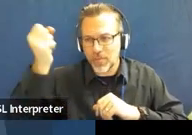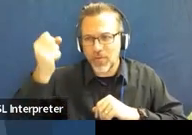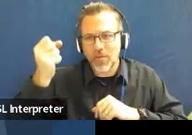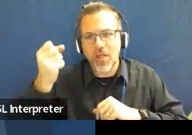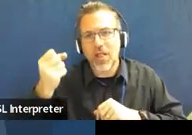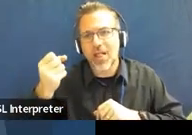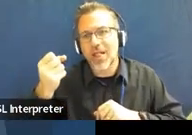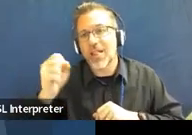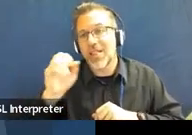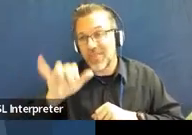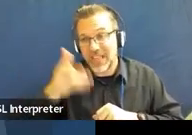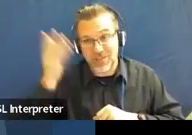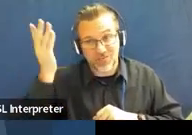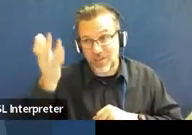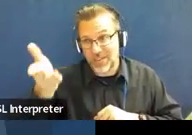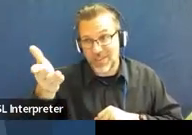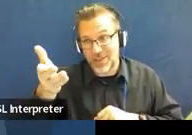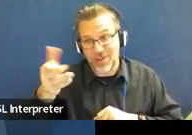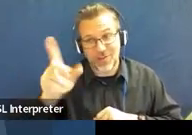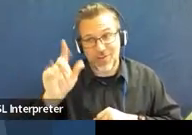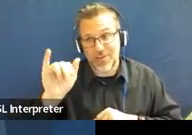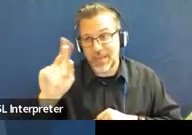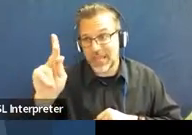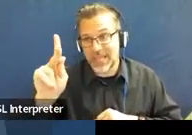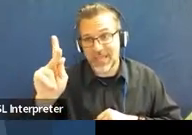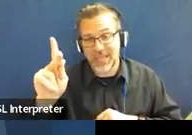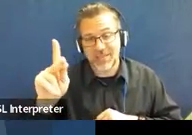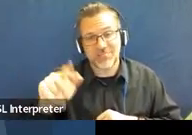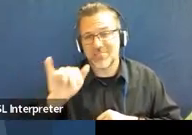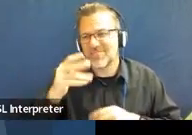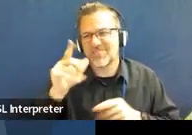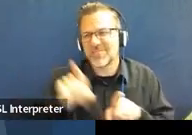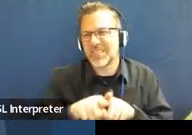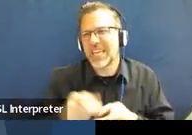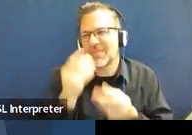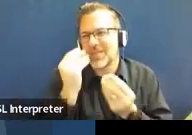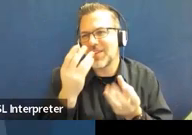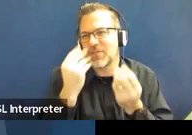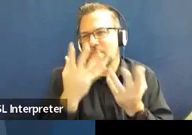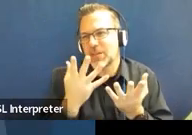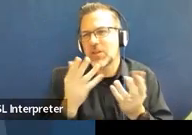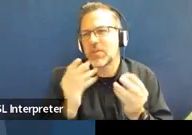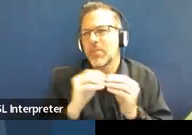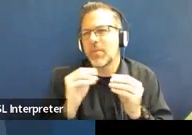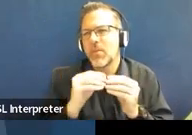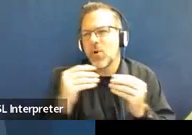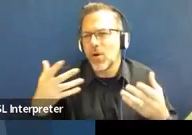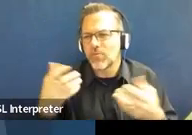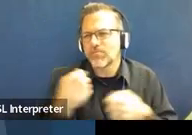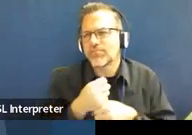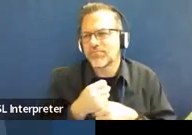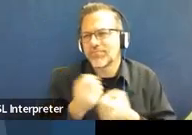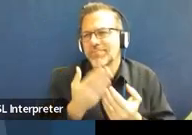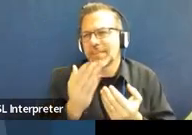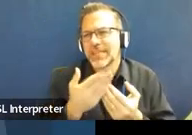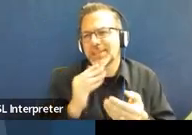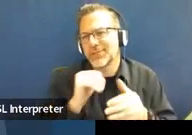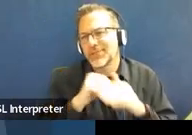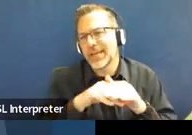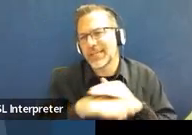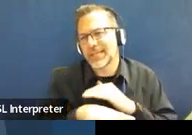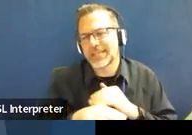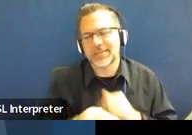link. So it is just, it's basically the information we just talked about, but it's in a condensed sort of easier to access format.